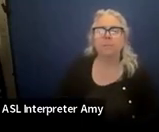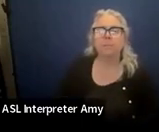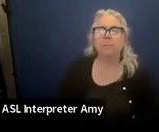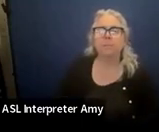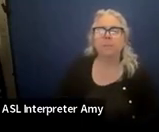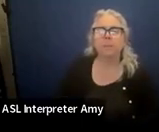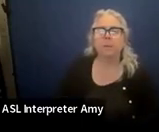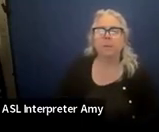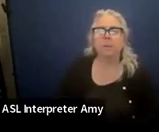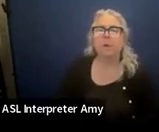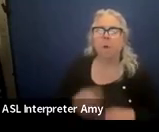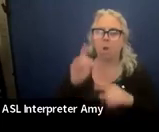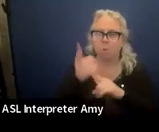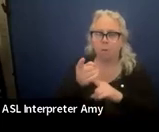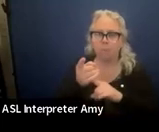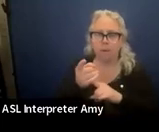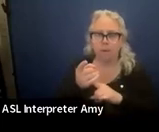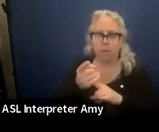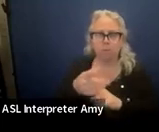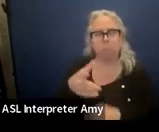I'll you a minute to digest.